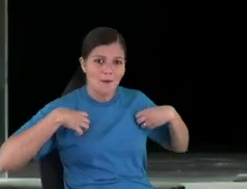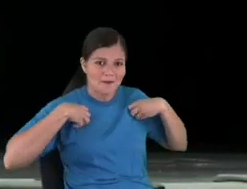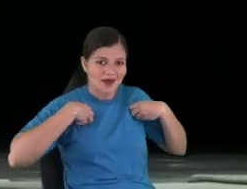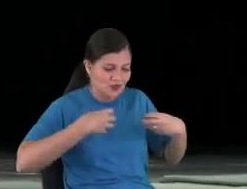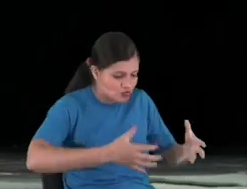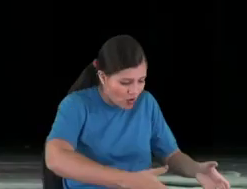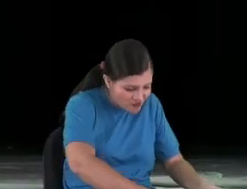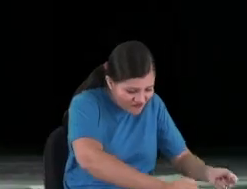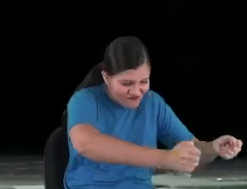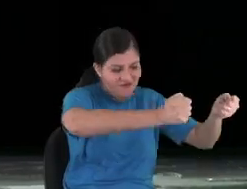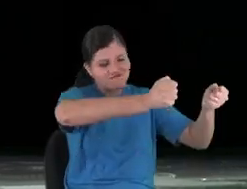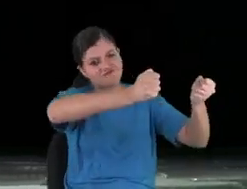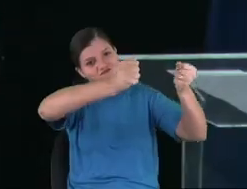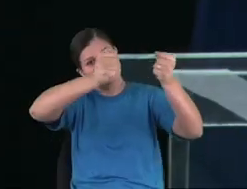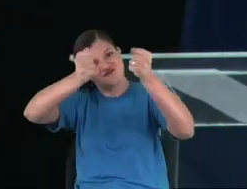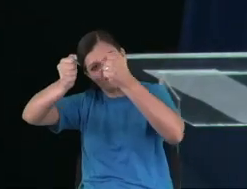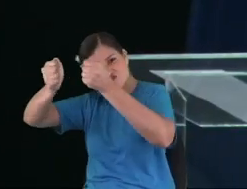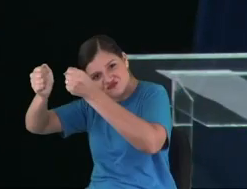He take the kid away.